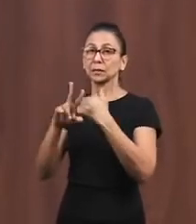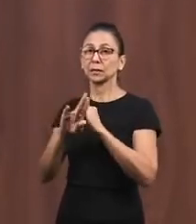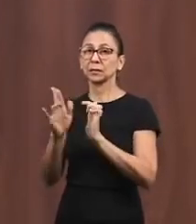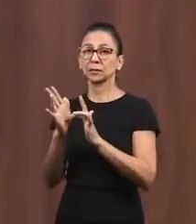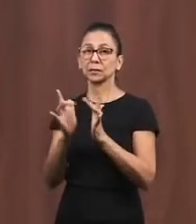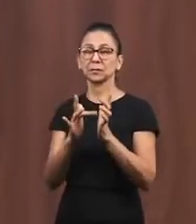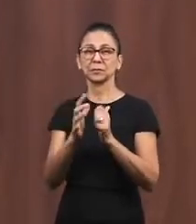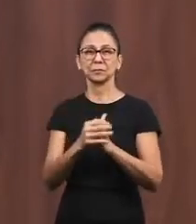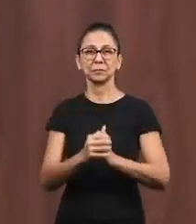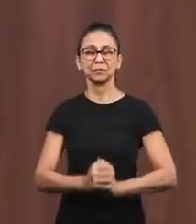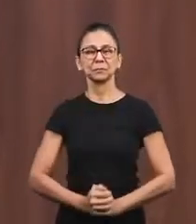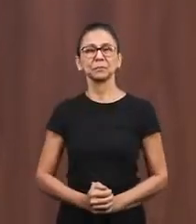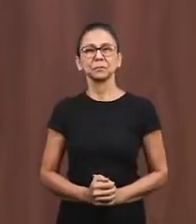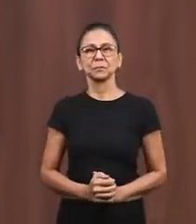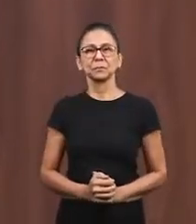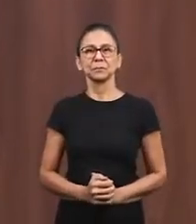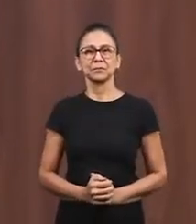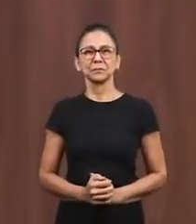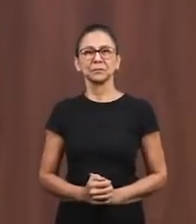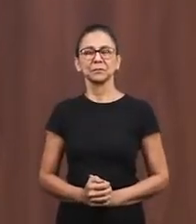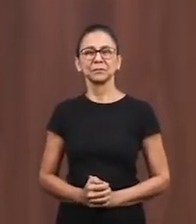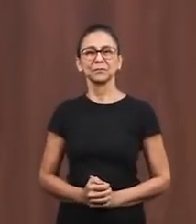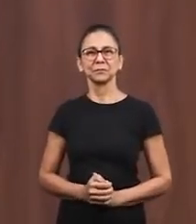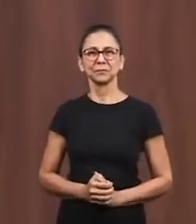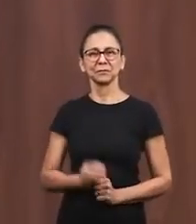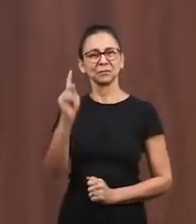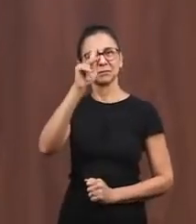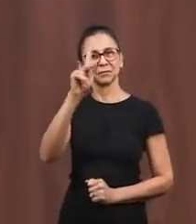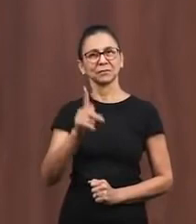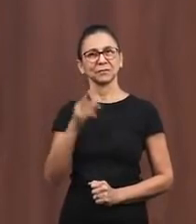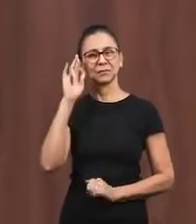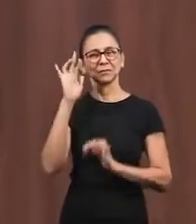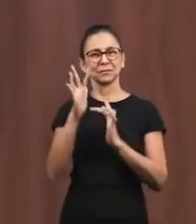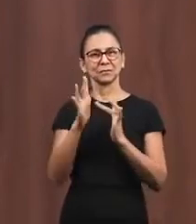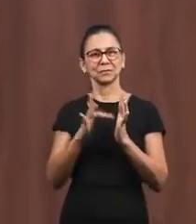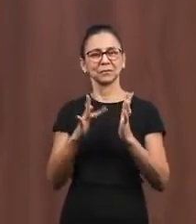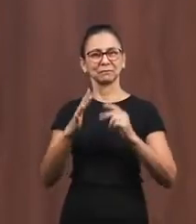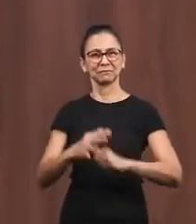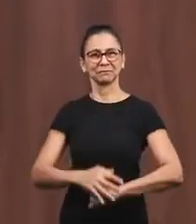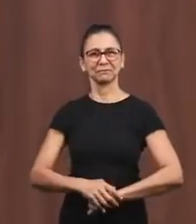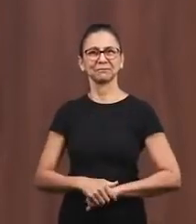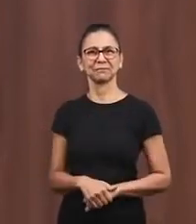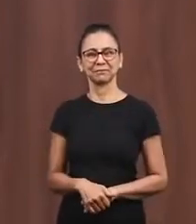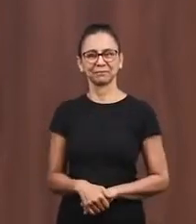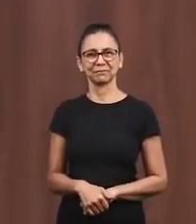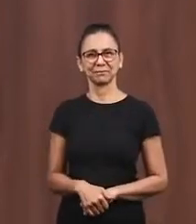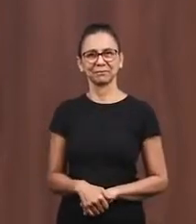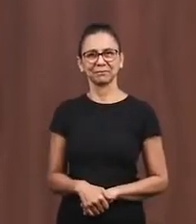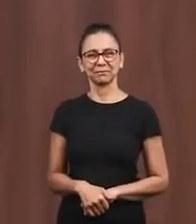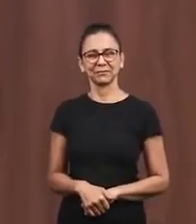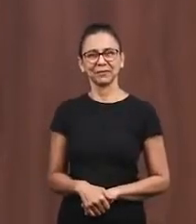in your presence in Jesus name amen intermediates the peace of the Lord Jesus